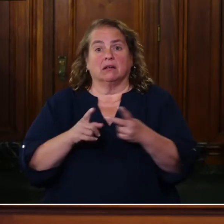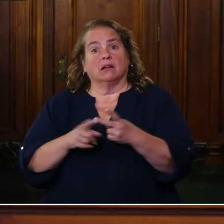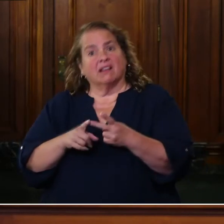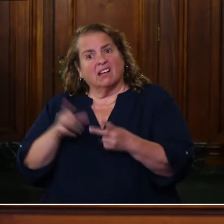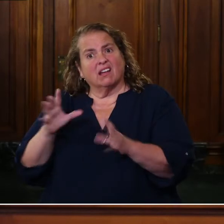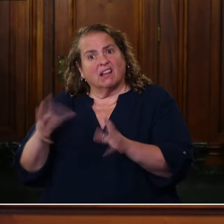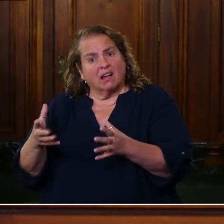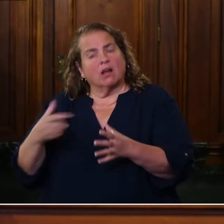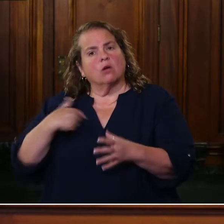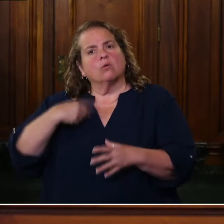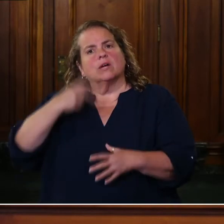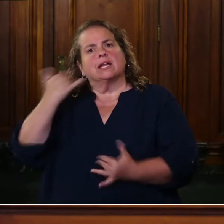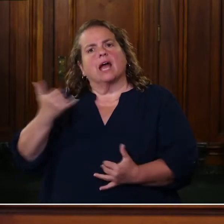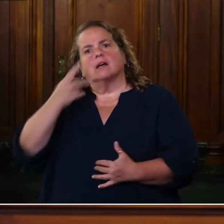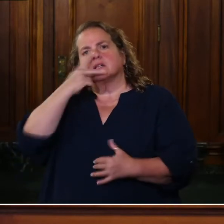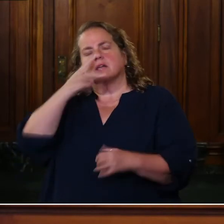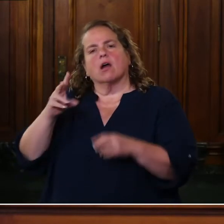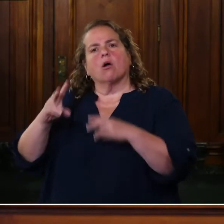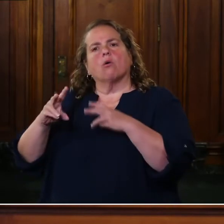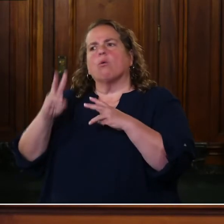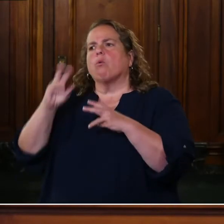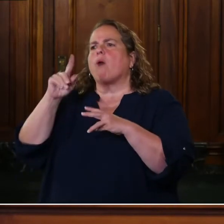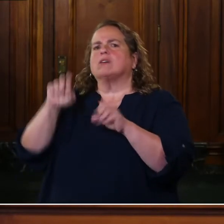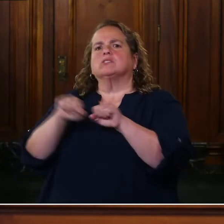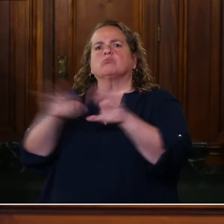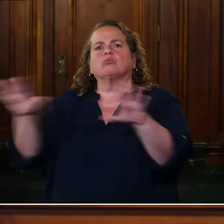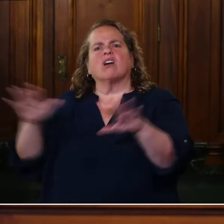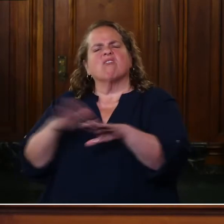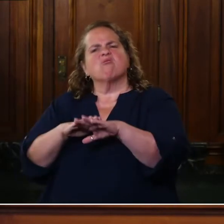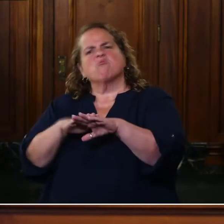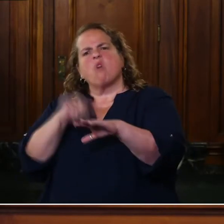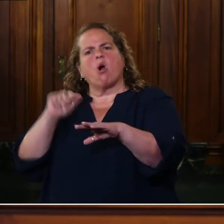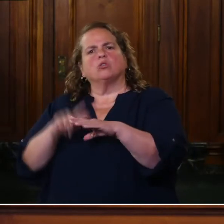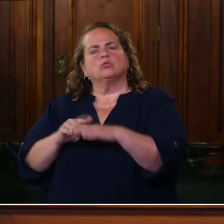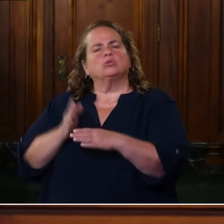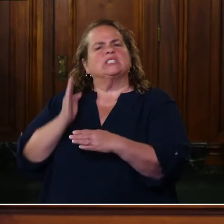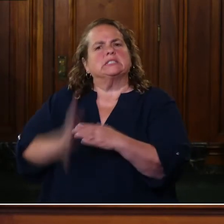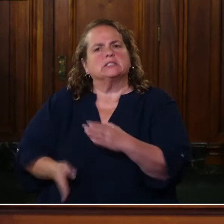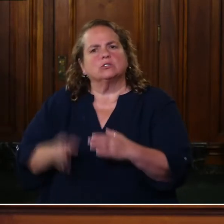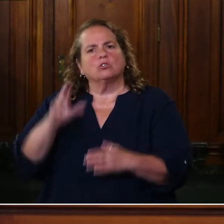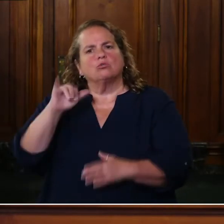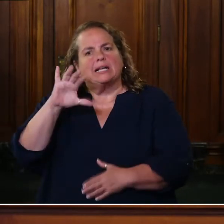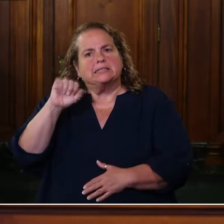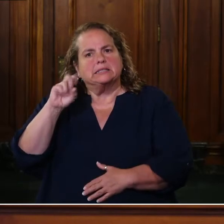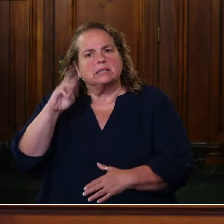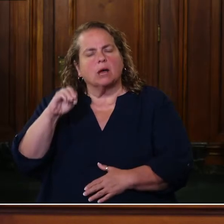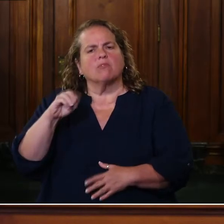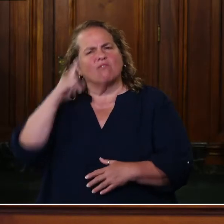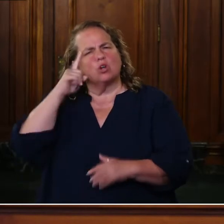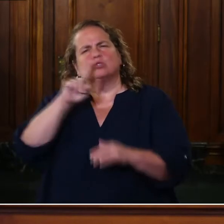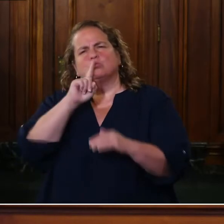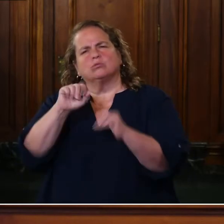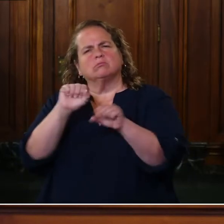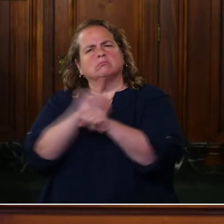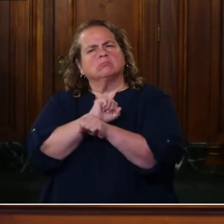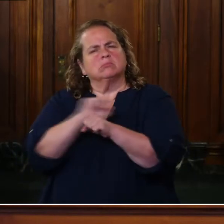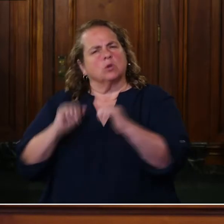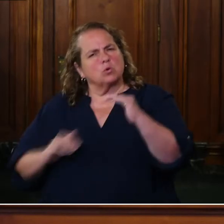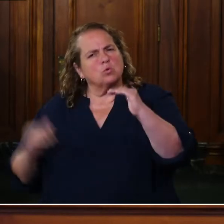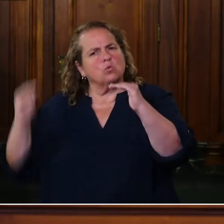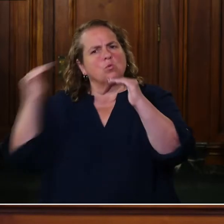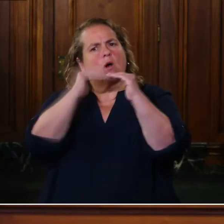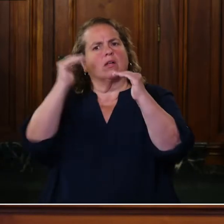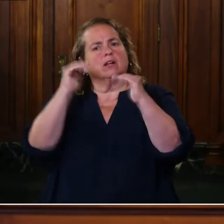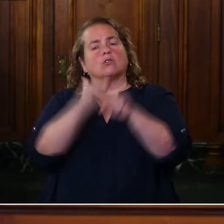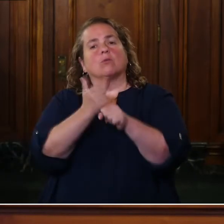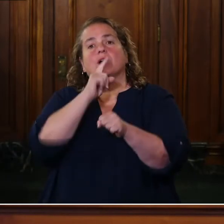where we are seeing widespread calls for ending racism, creating true equality, and ensuring justice is